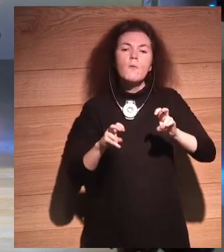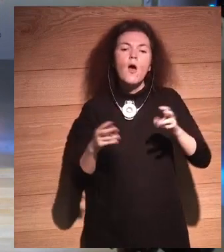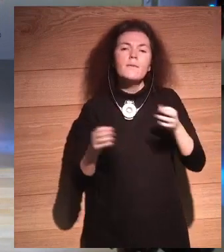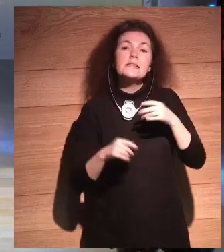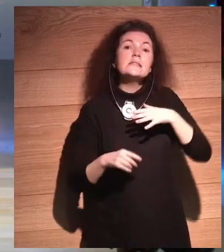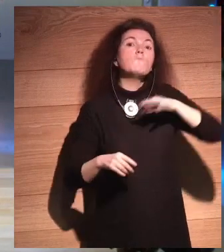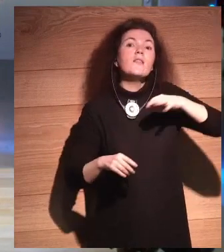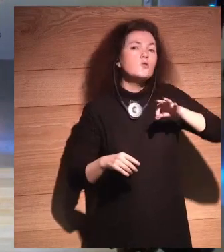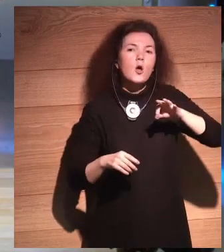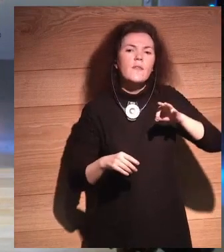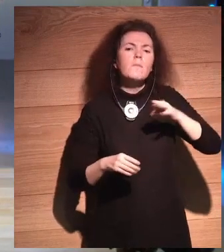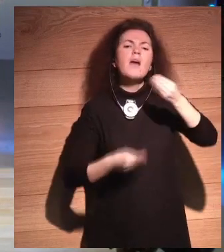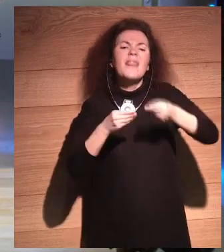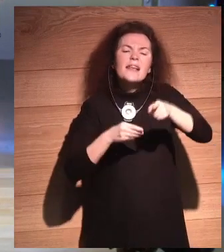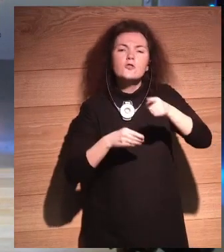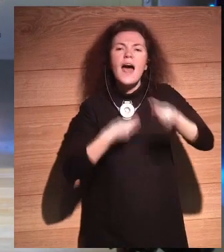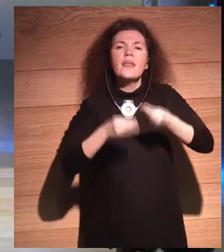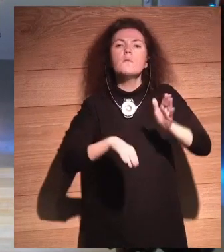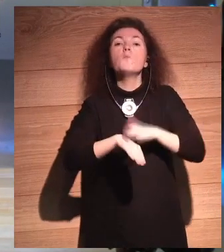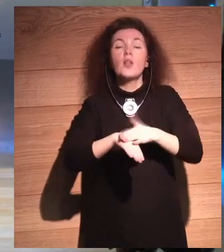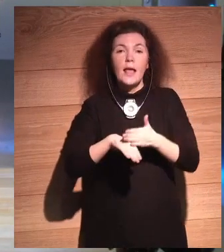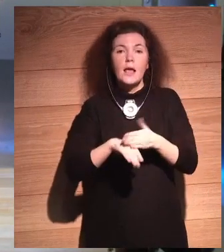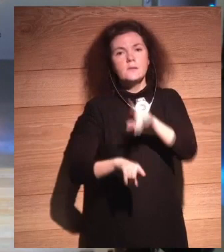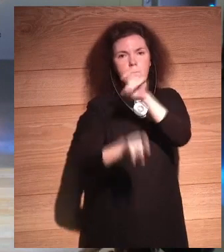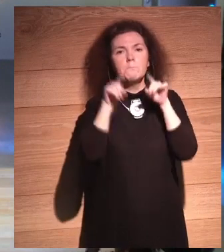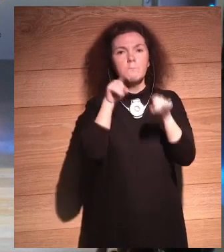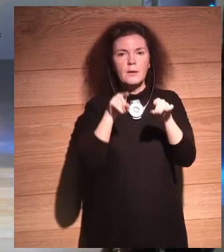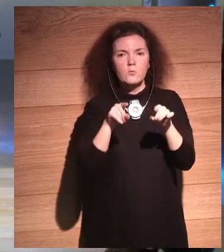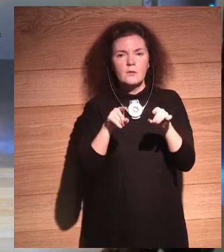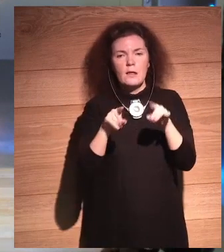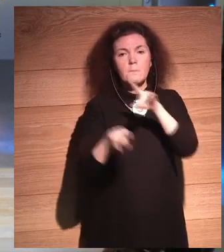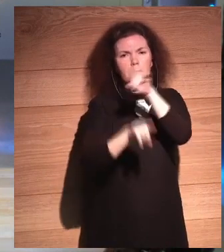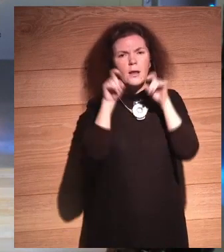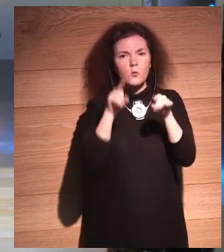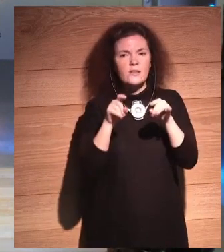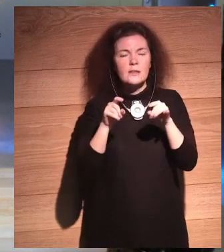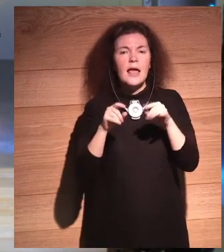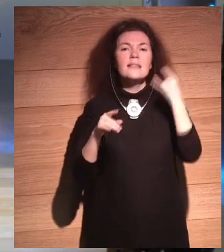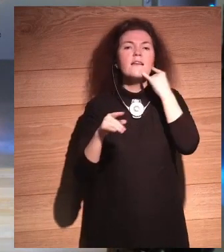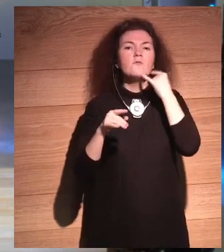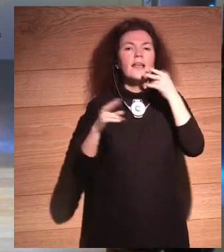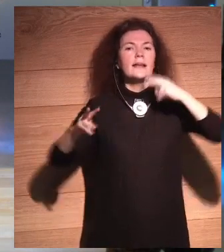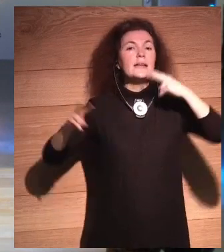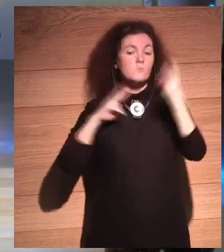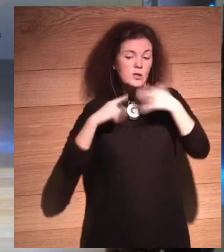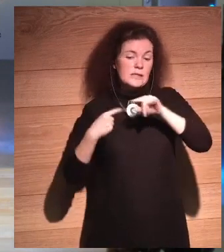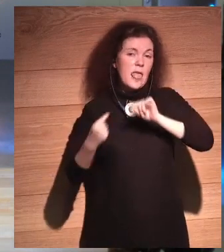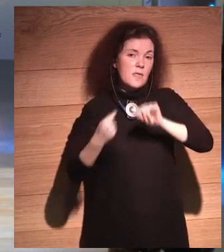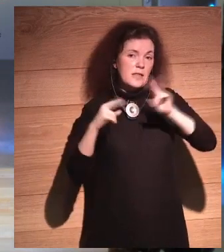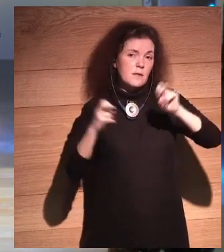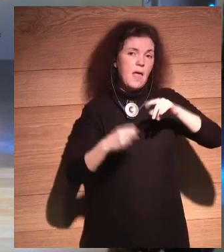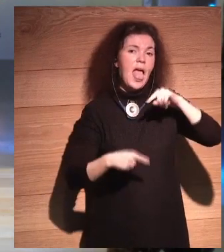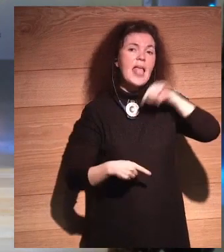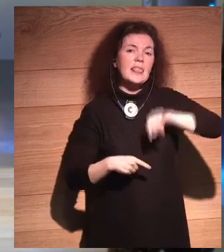And this is the question that Telefonica is trying to answer with the social contract debate and the digital ethics. It's no longer about technical